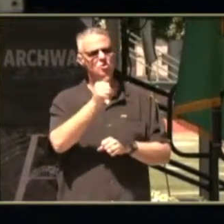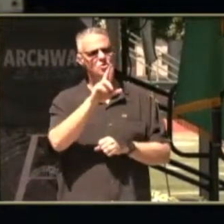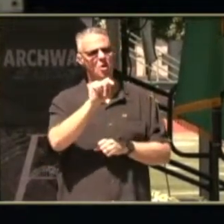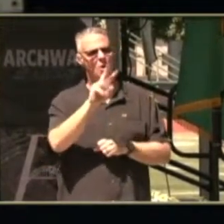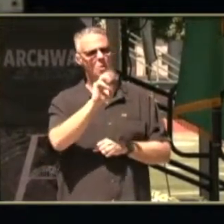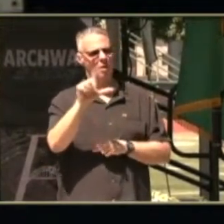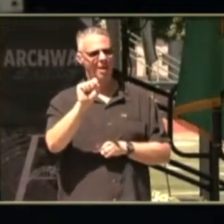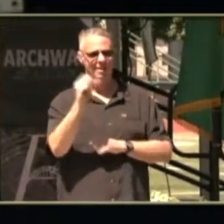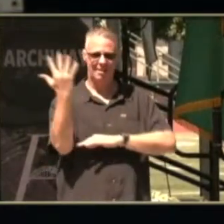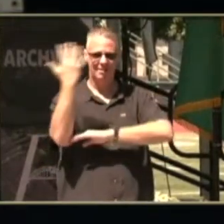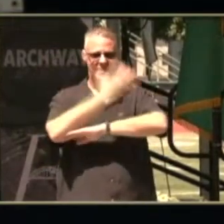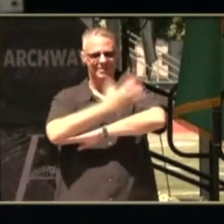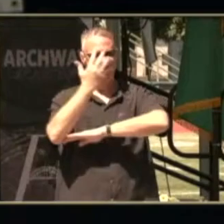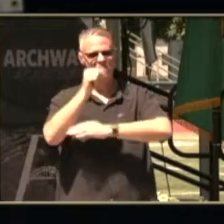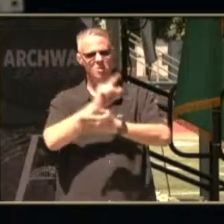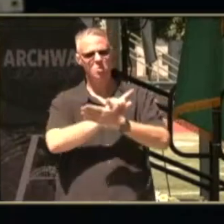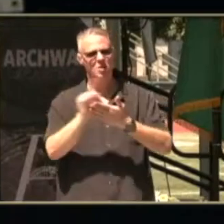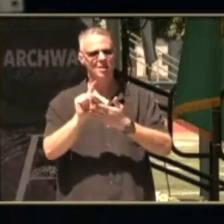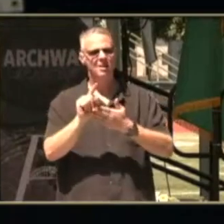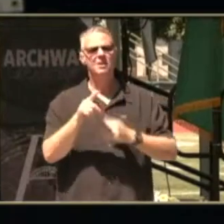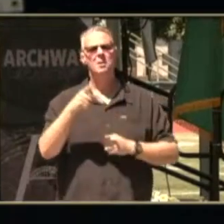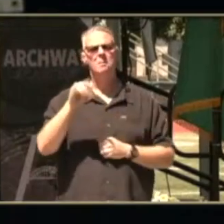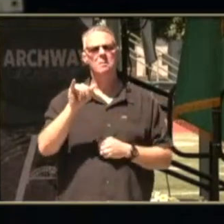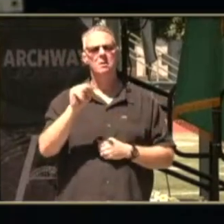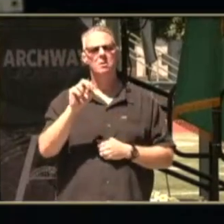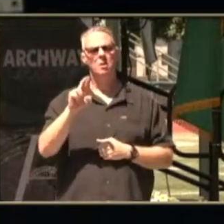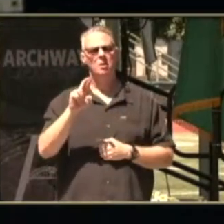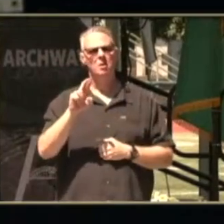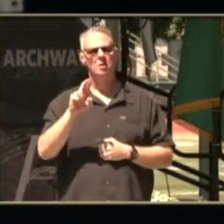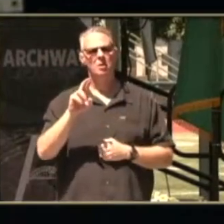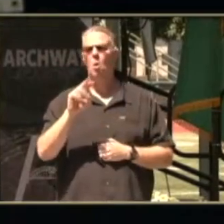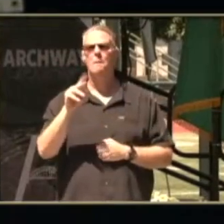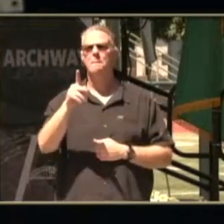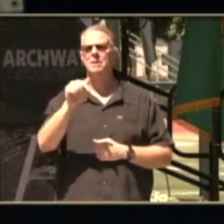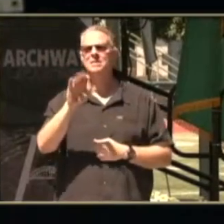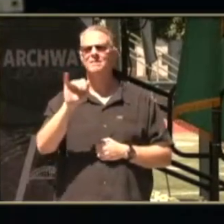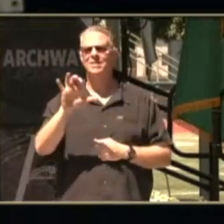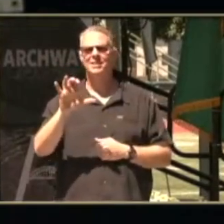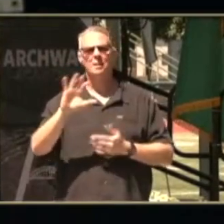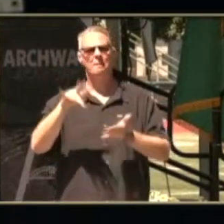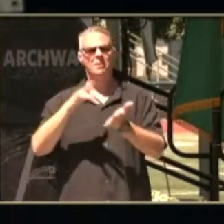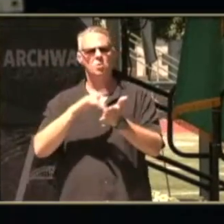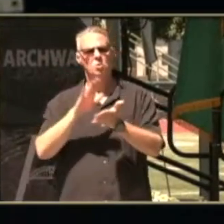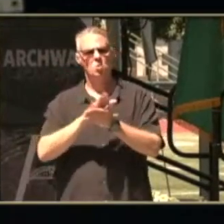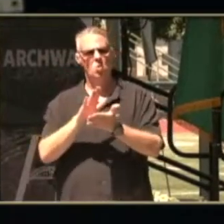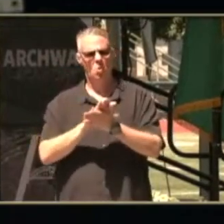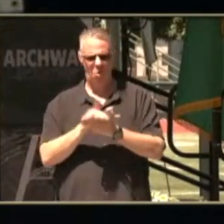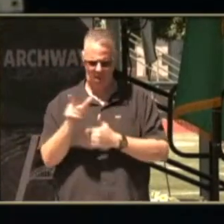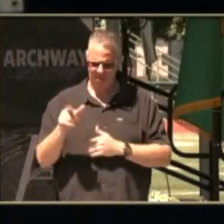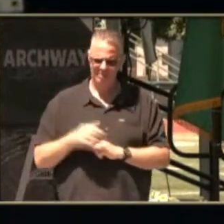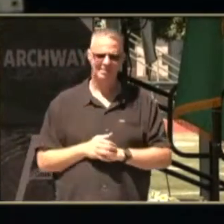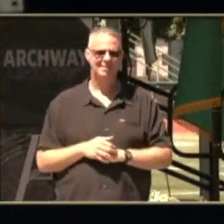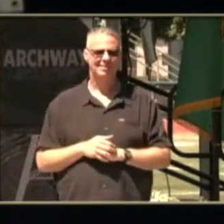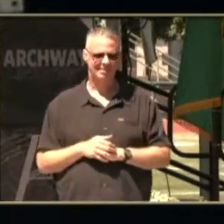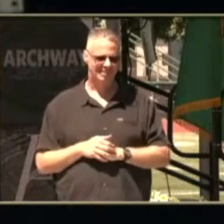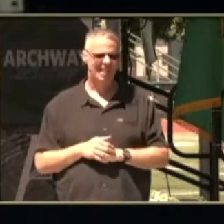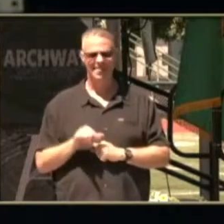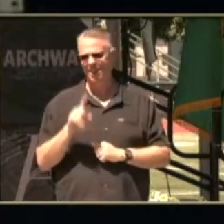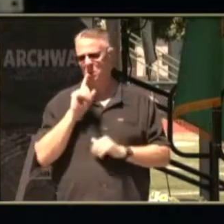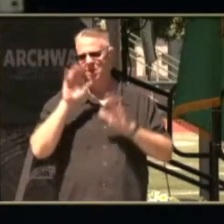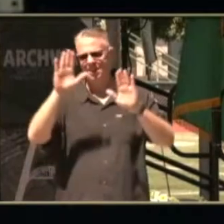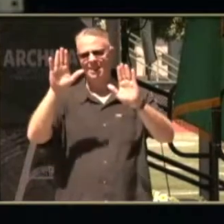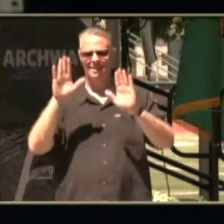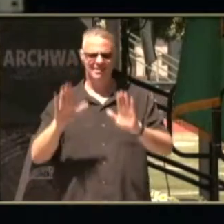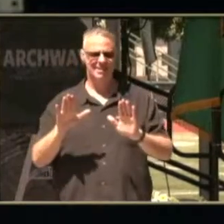days a week over at pioneer middle school or sorry pacific middle school um which is